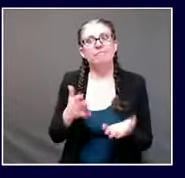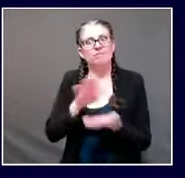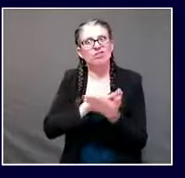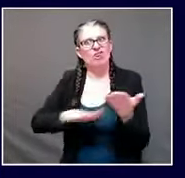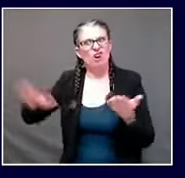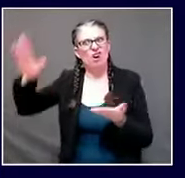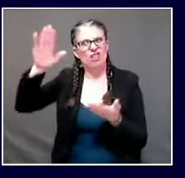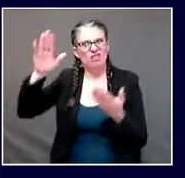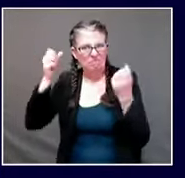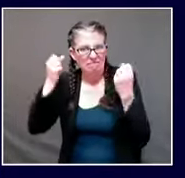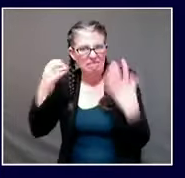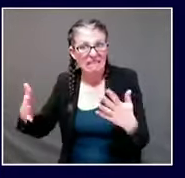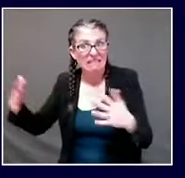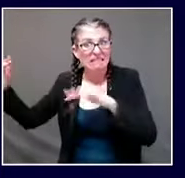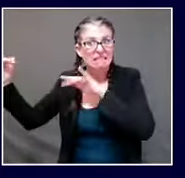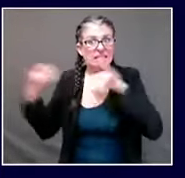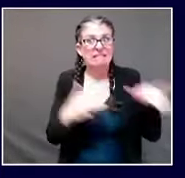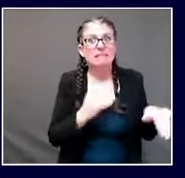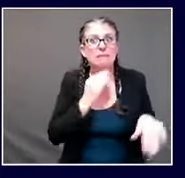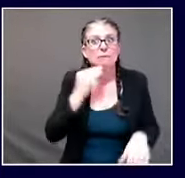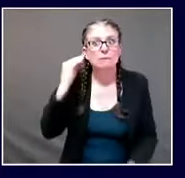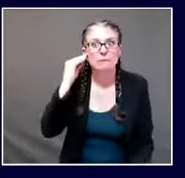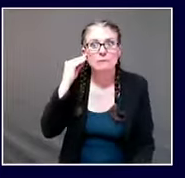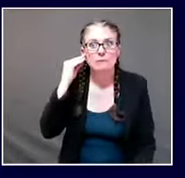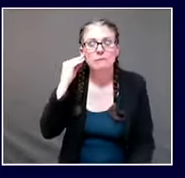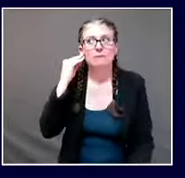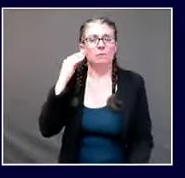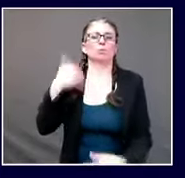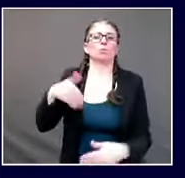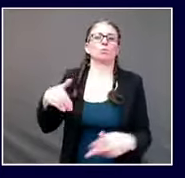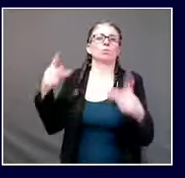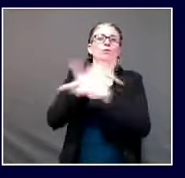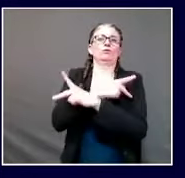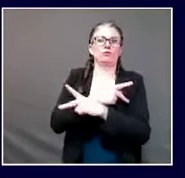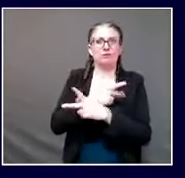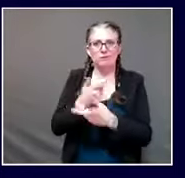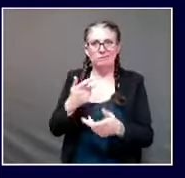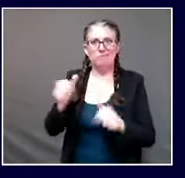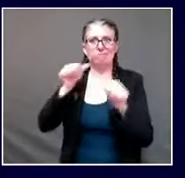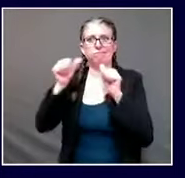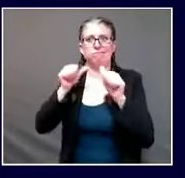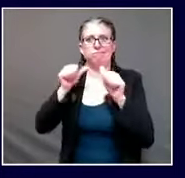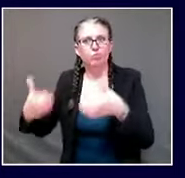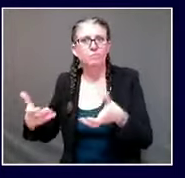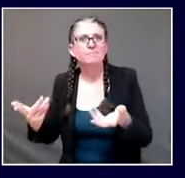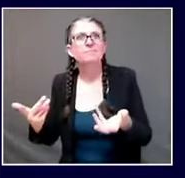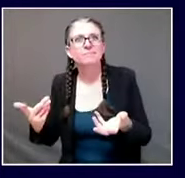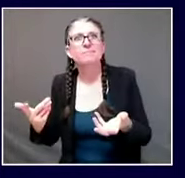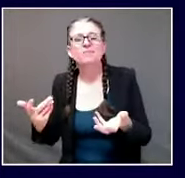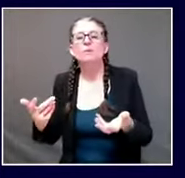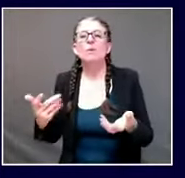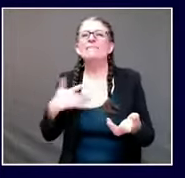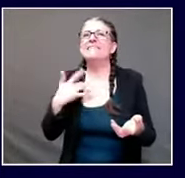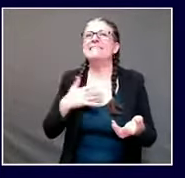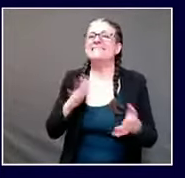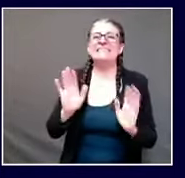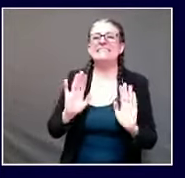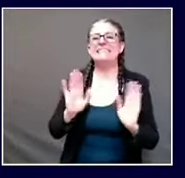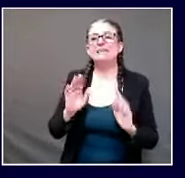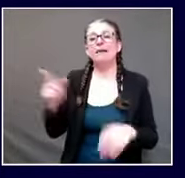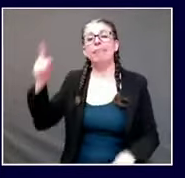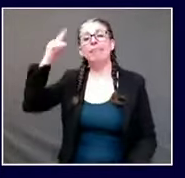and you kind of let down your guard and um forget to wear a mask or think that because you're in a meeting establishment or some other